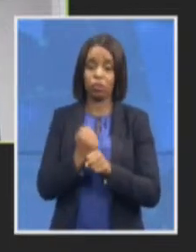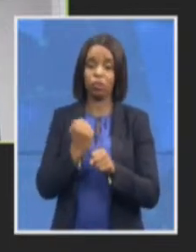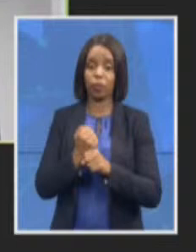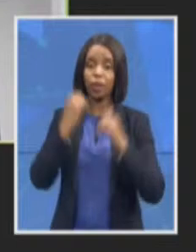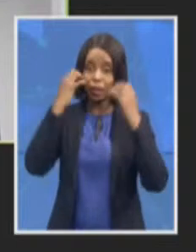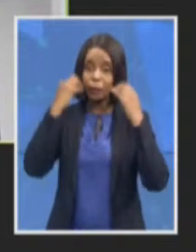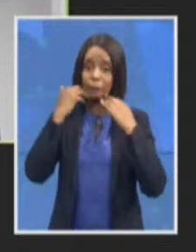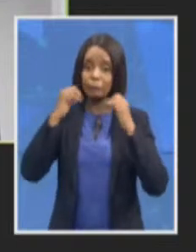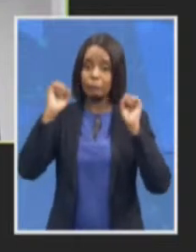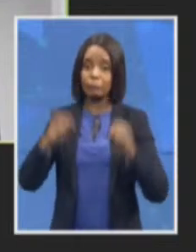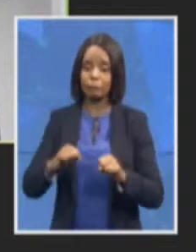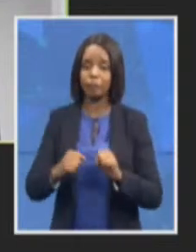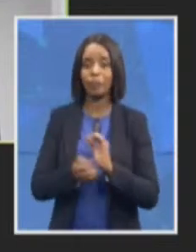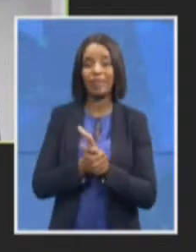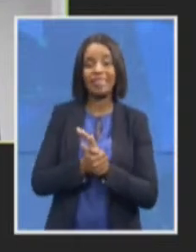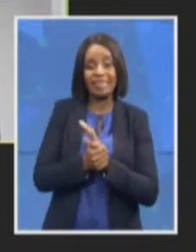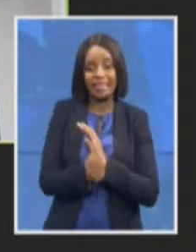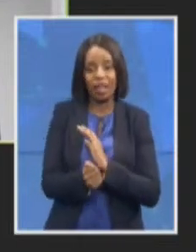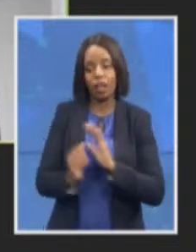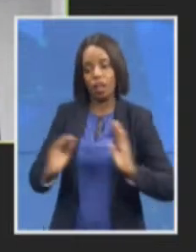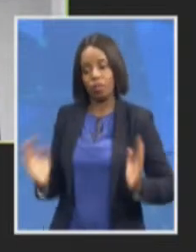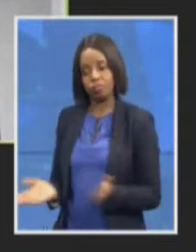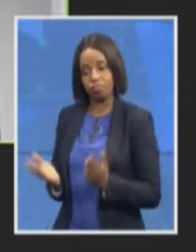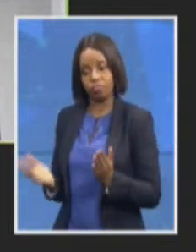communications around corruption cases